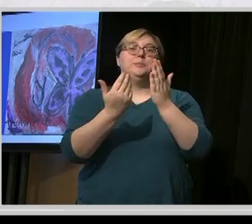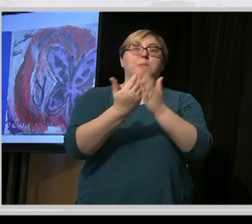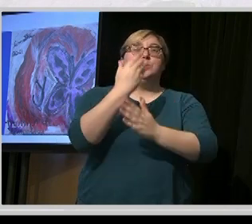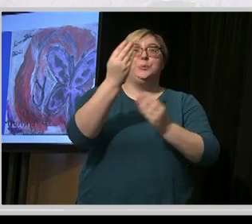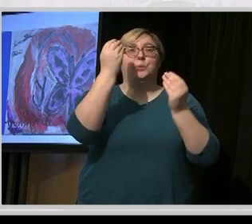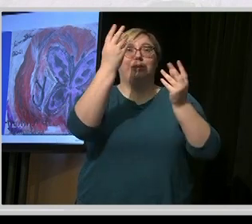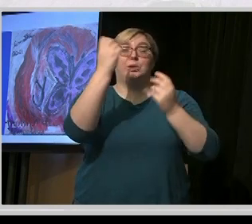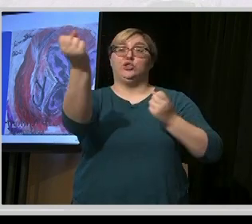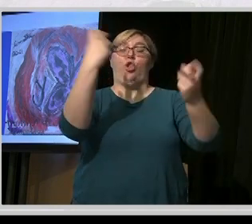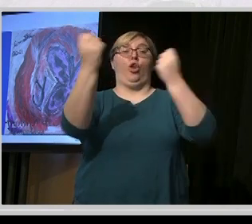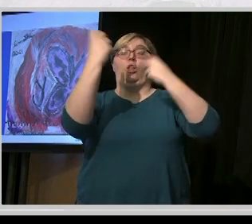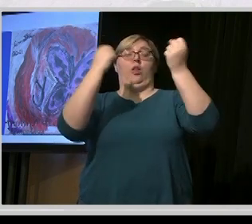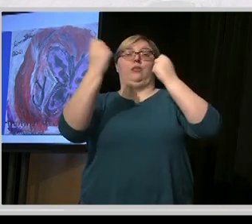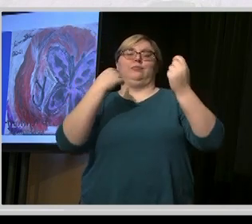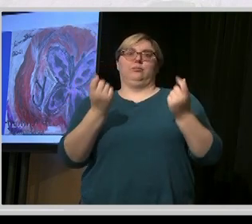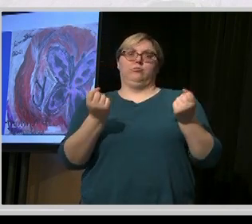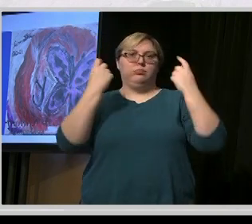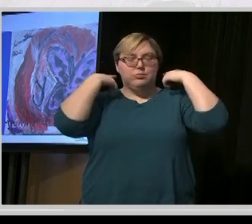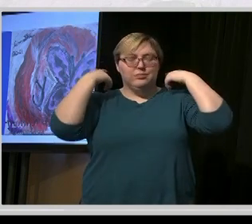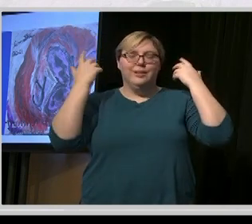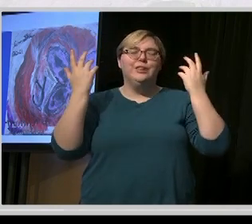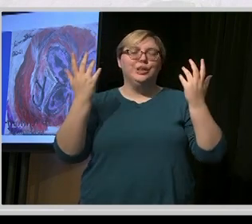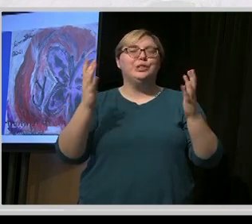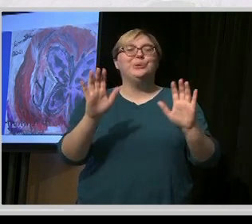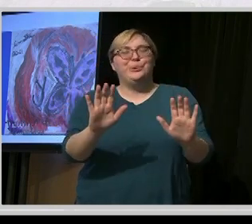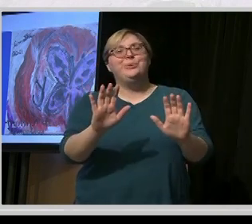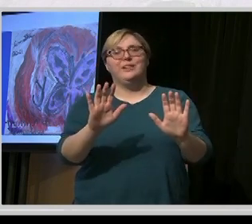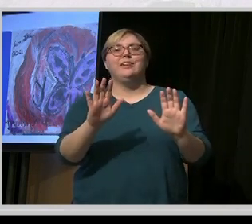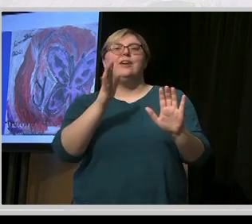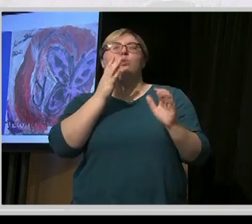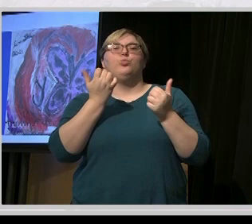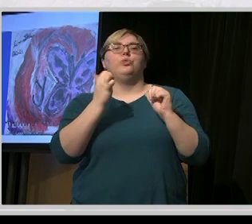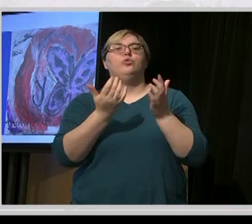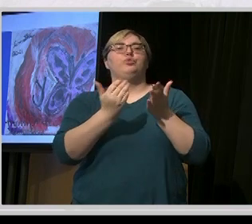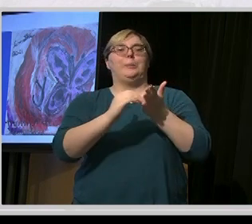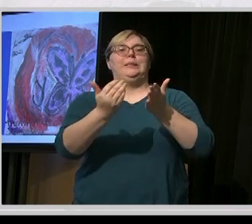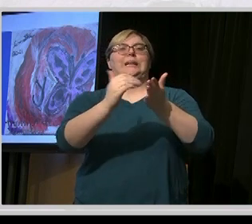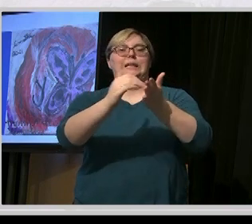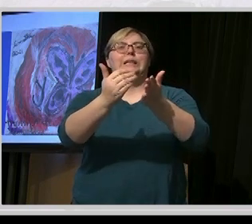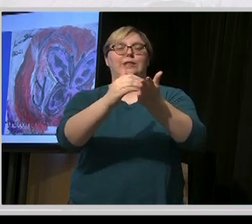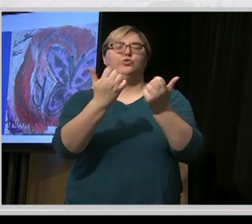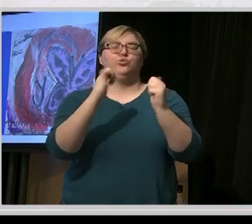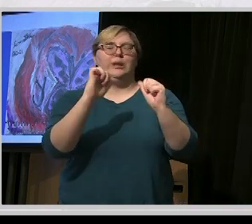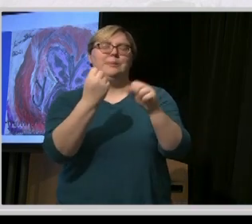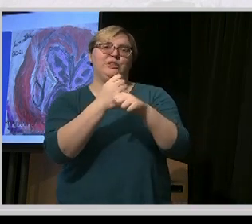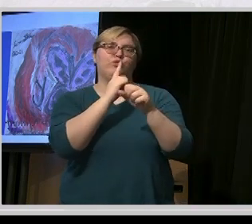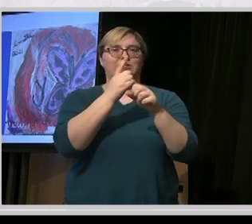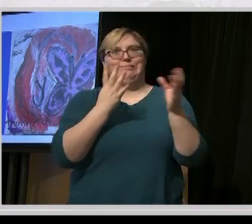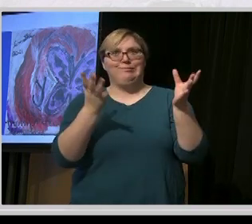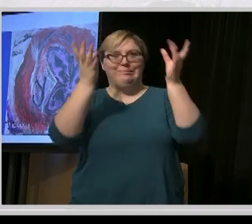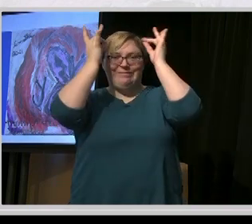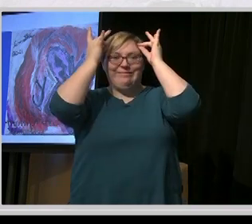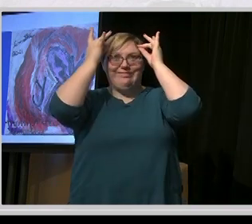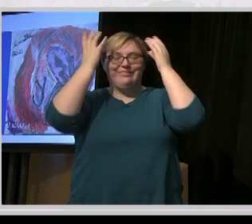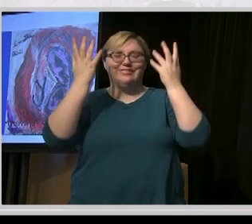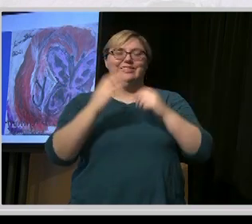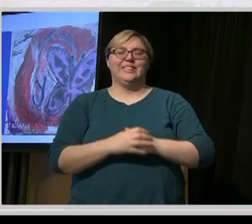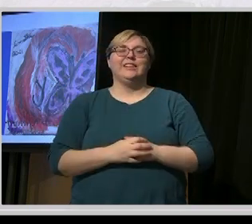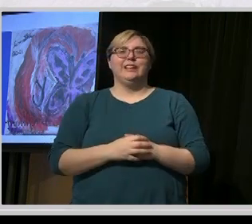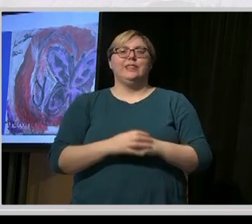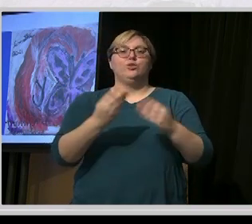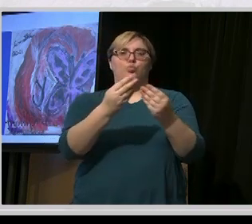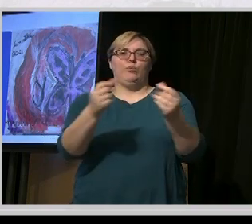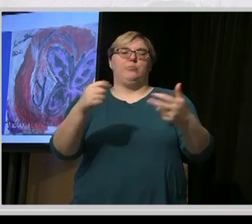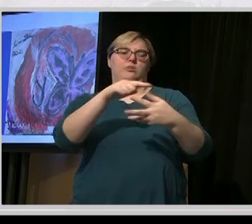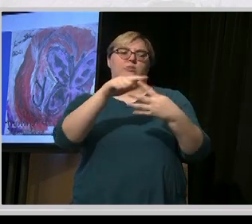absorb everything. So if you hear it a few times, you can take in the next level of detail. So just sort going back to the remedy, the four key points,